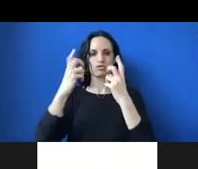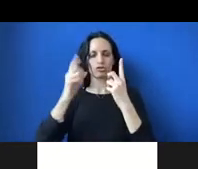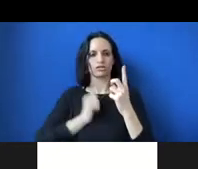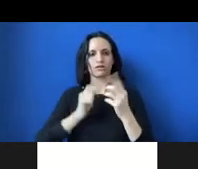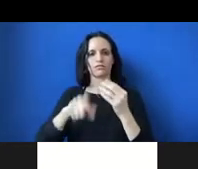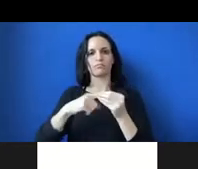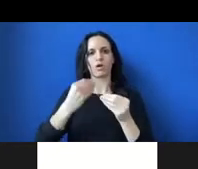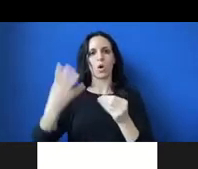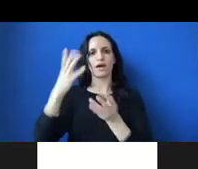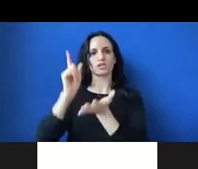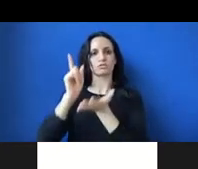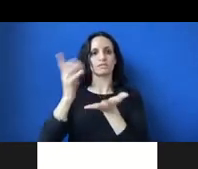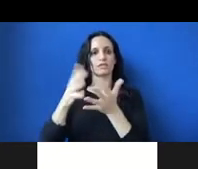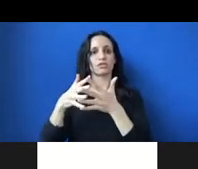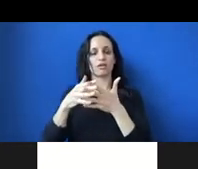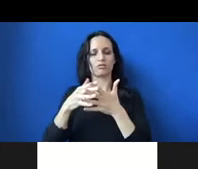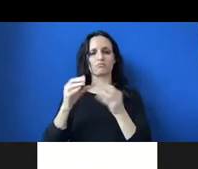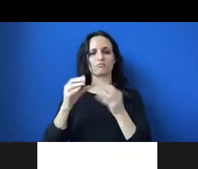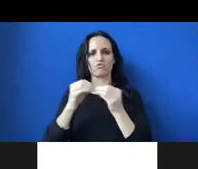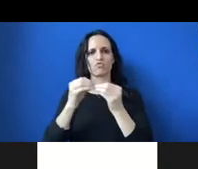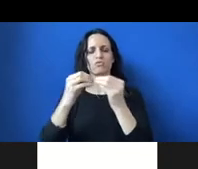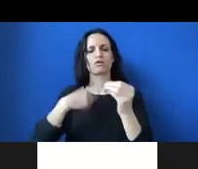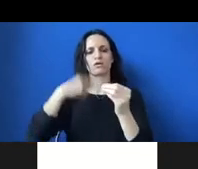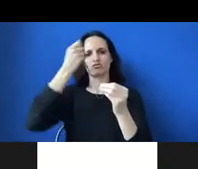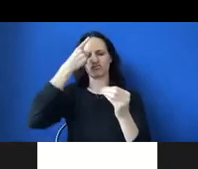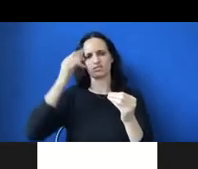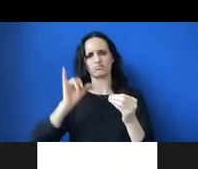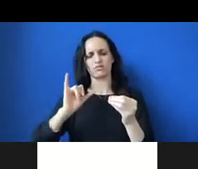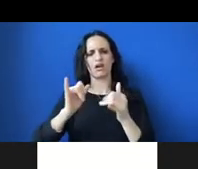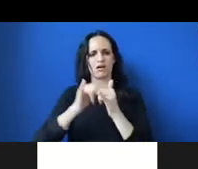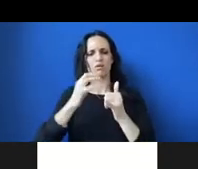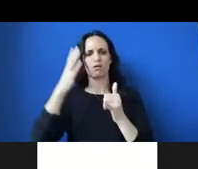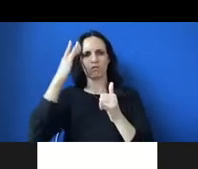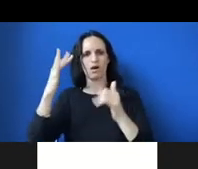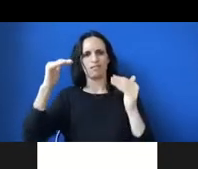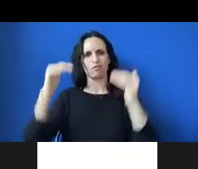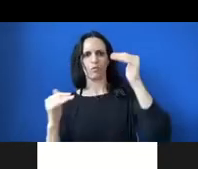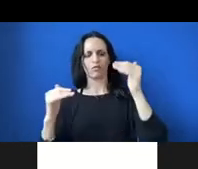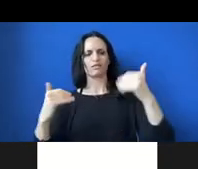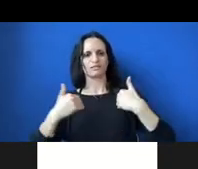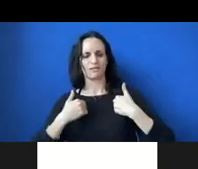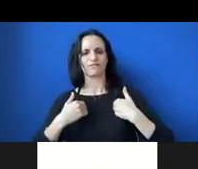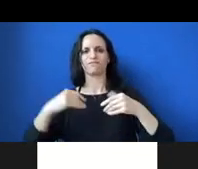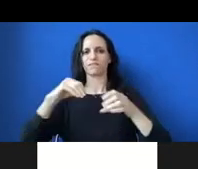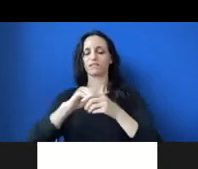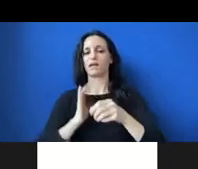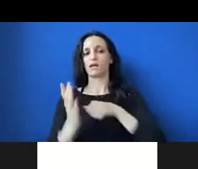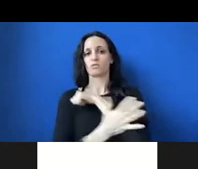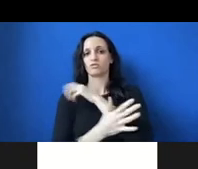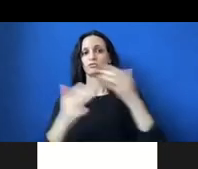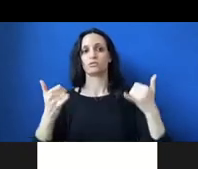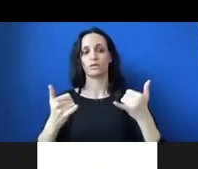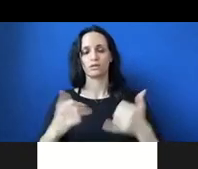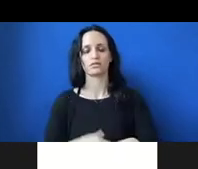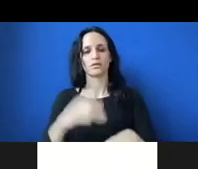America, the more I came to understand how, how and why inequalities exist throughout the country today. Understanding the